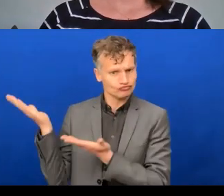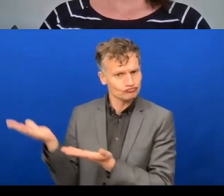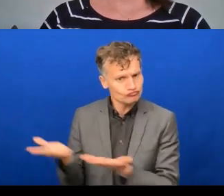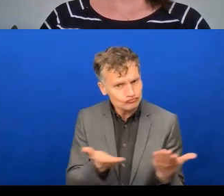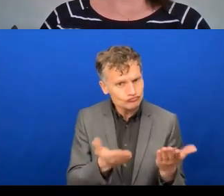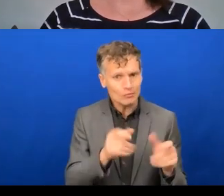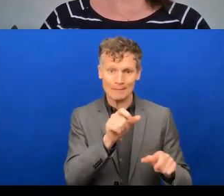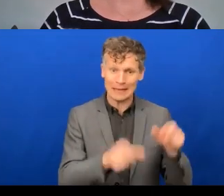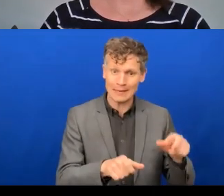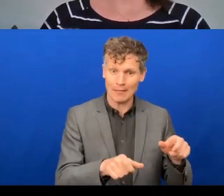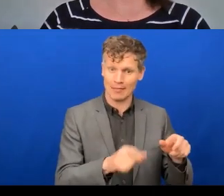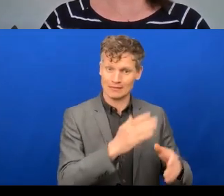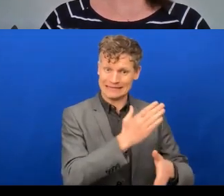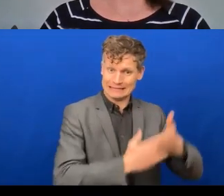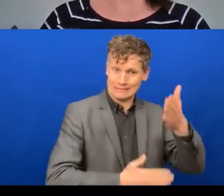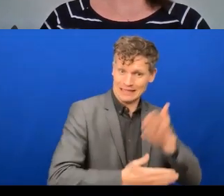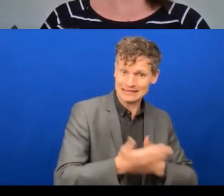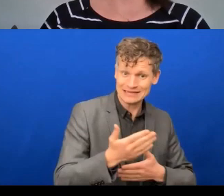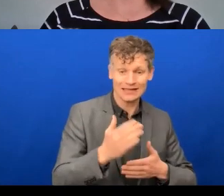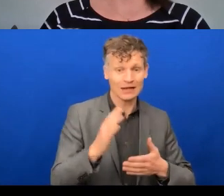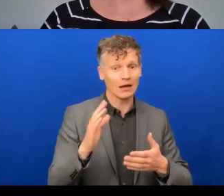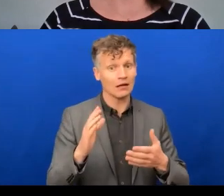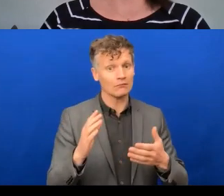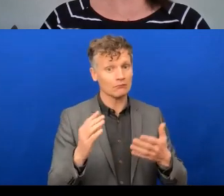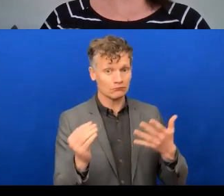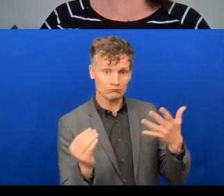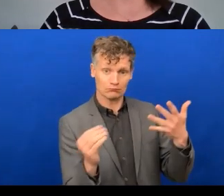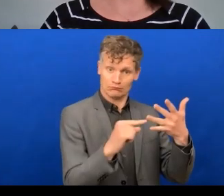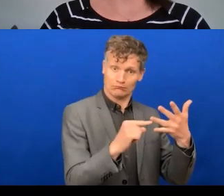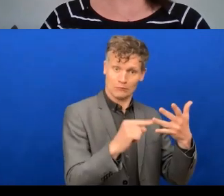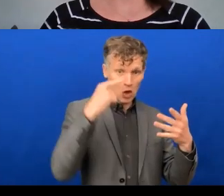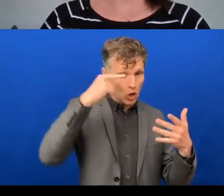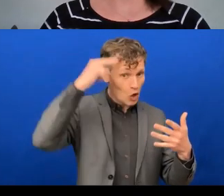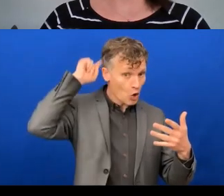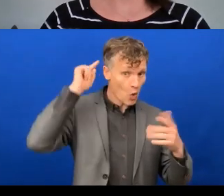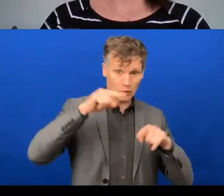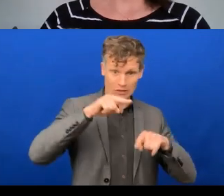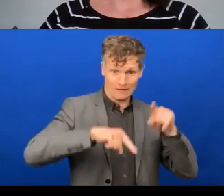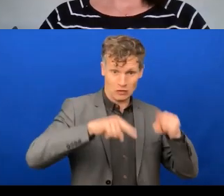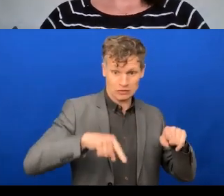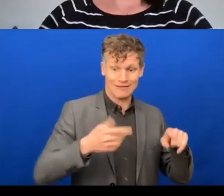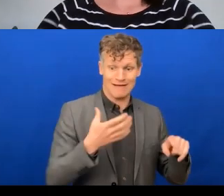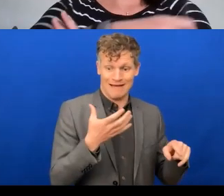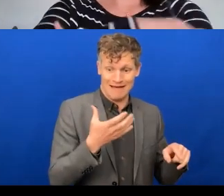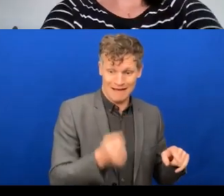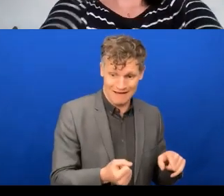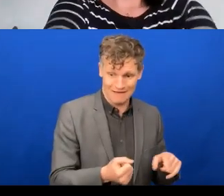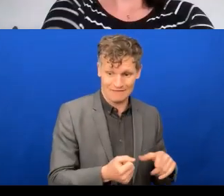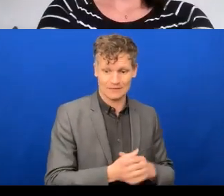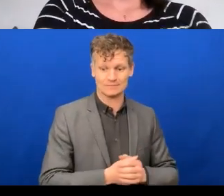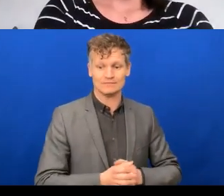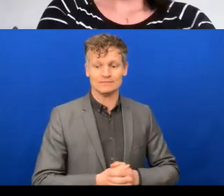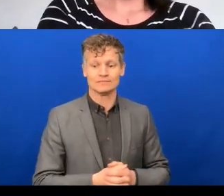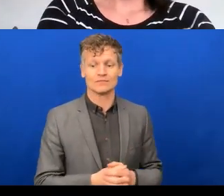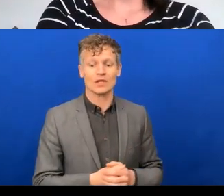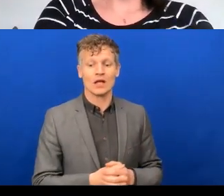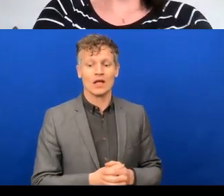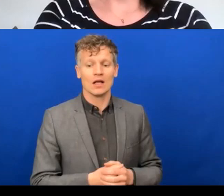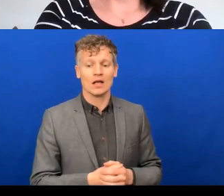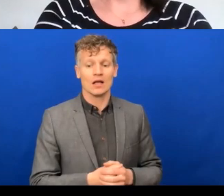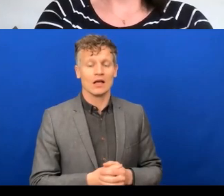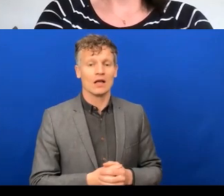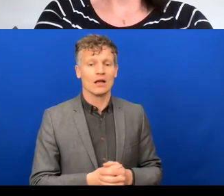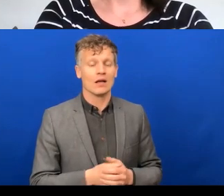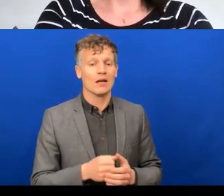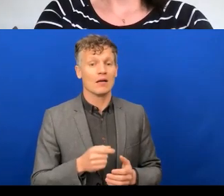it be accurate to say that neurodiversity is most definitely a condition that requires an accommodation, despite not